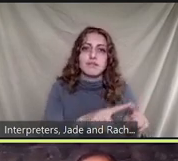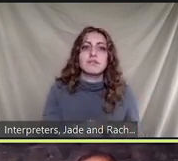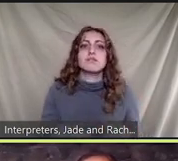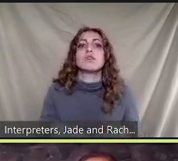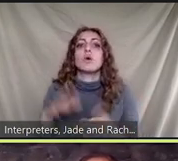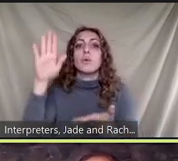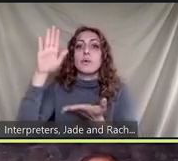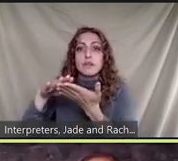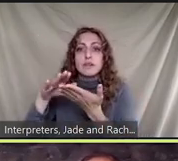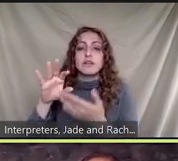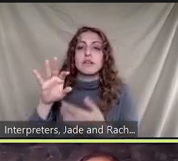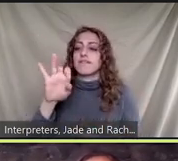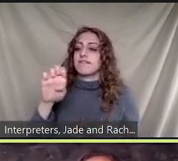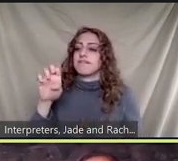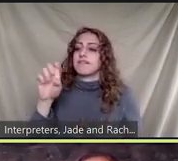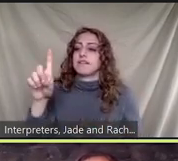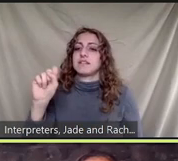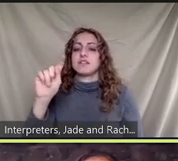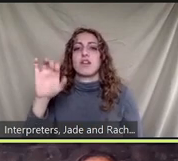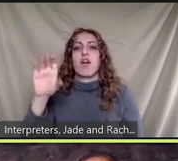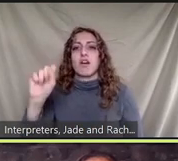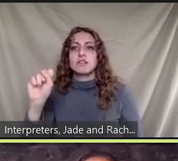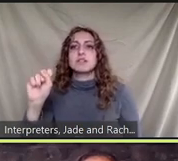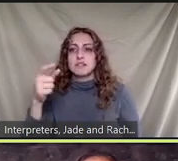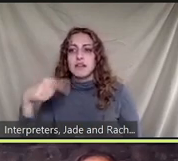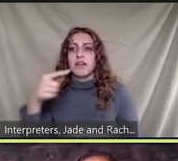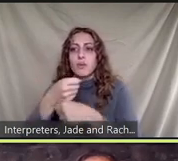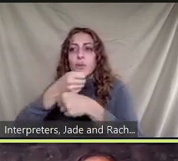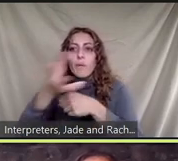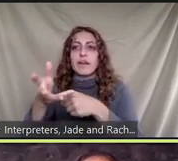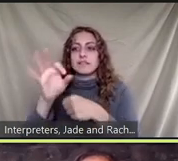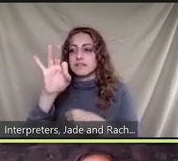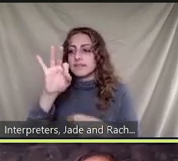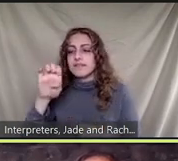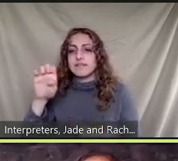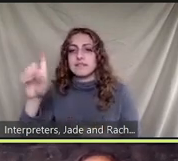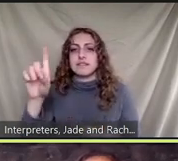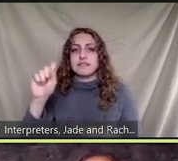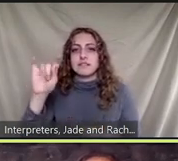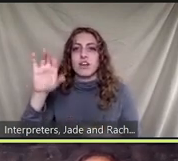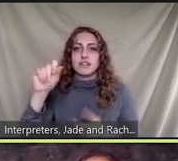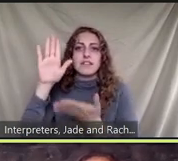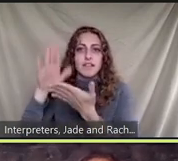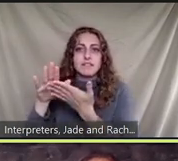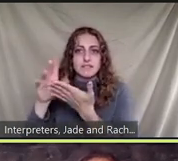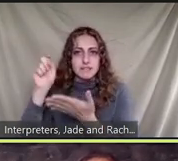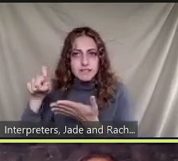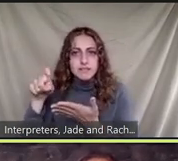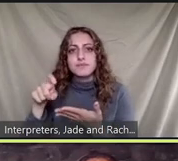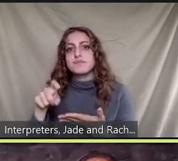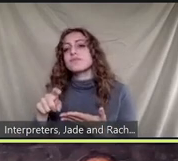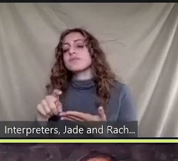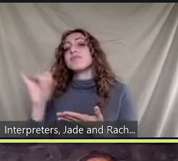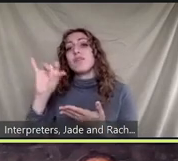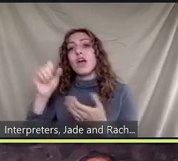feedstocks such as carbon dioxide or cellulose and lignin chitin other vastly wide available waste